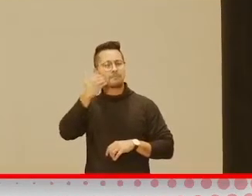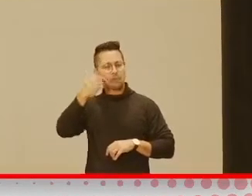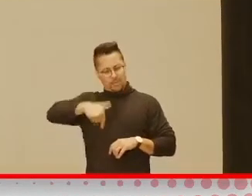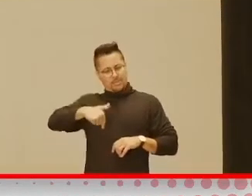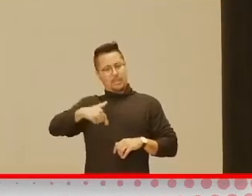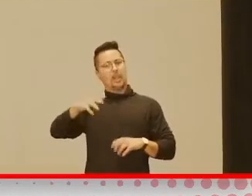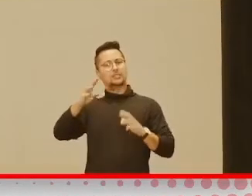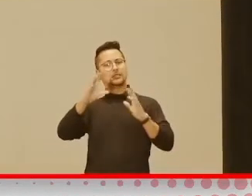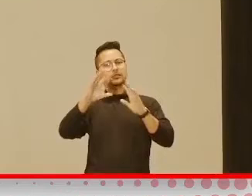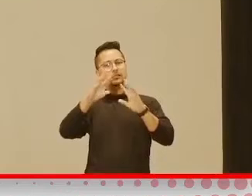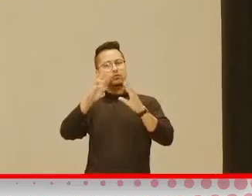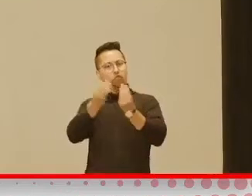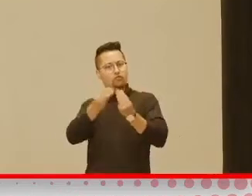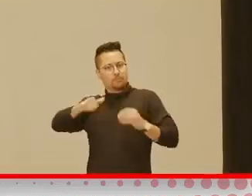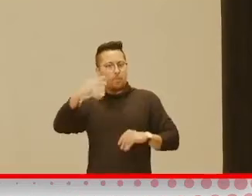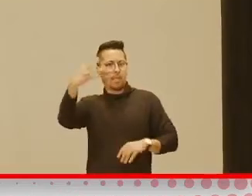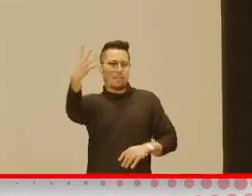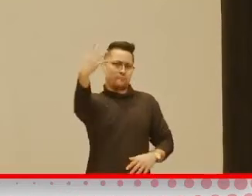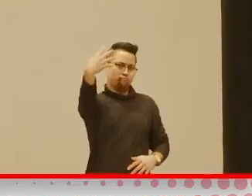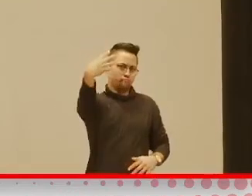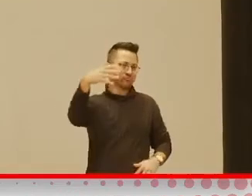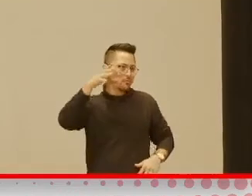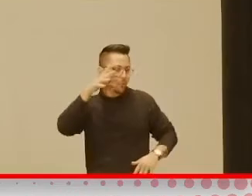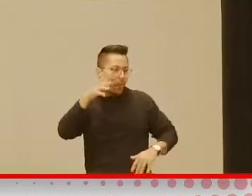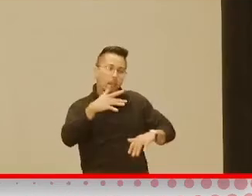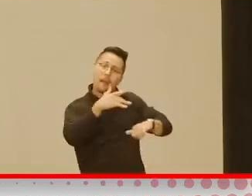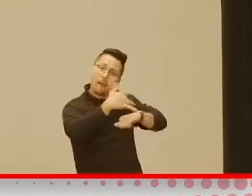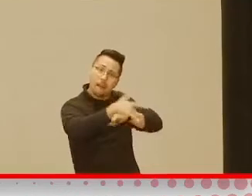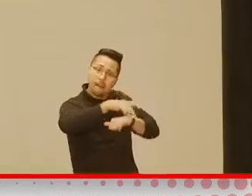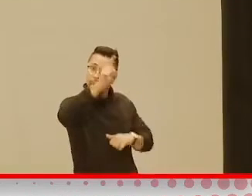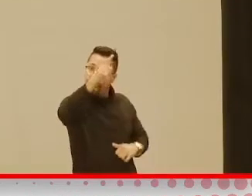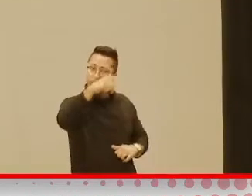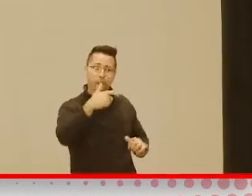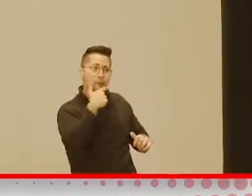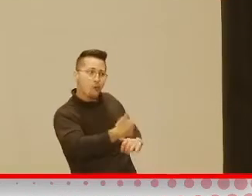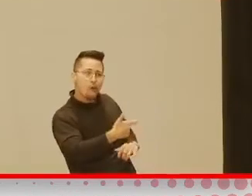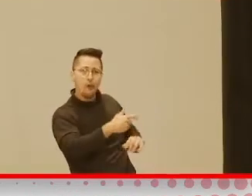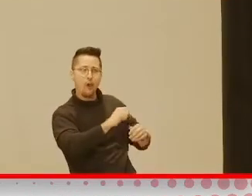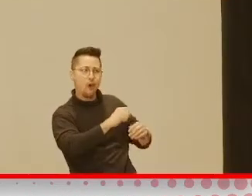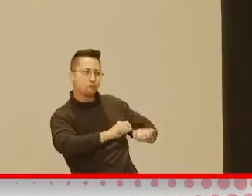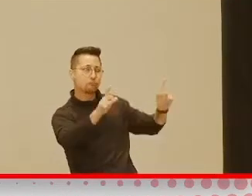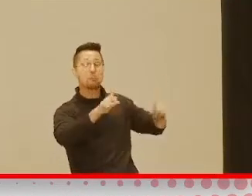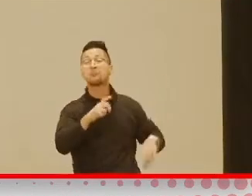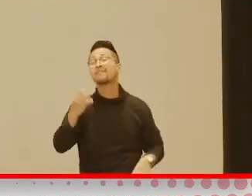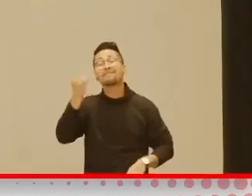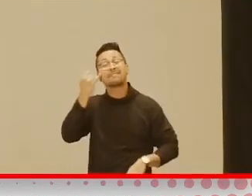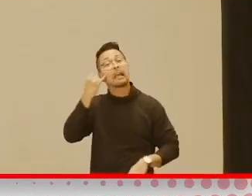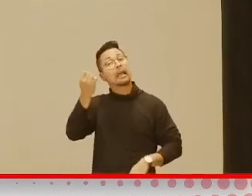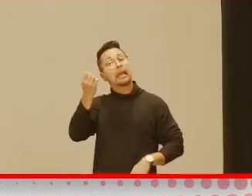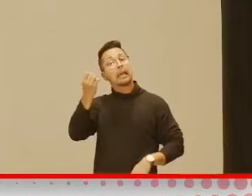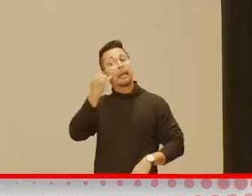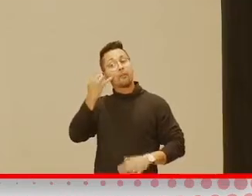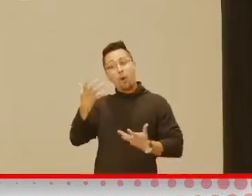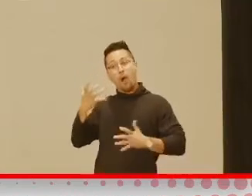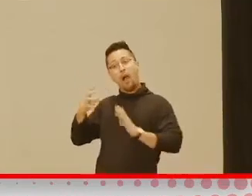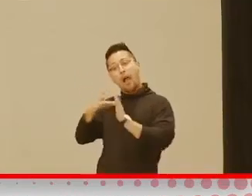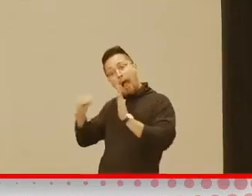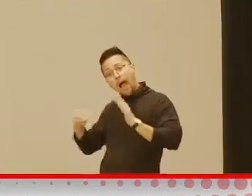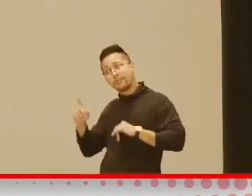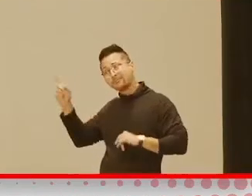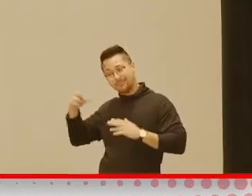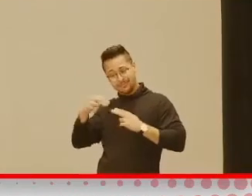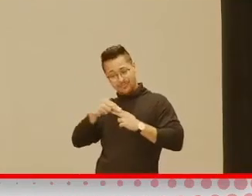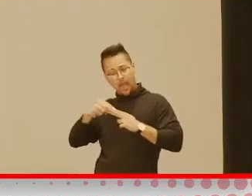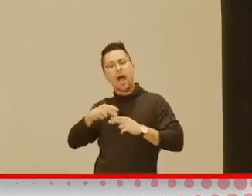and it will be available. Later for viewing, but if anybody does want a copy of these slides, in the Family Cafe